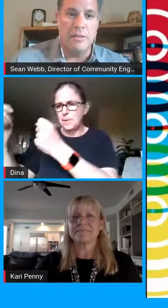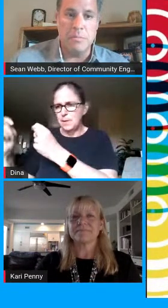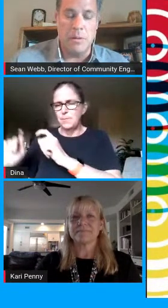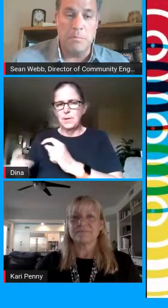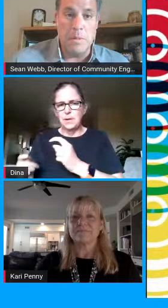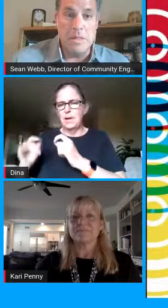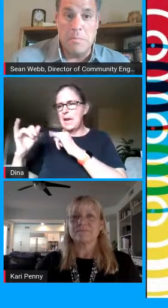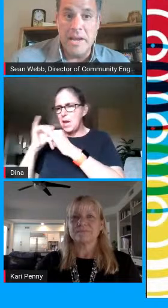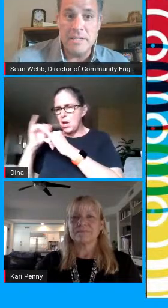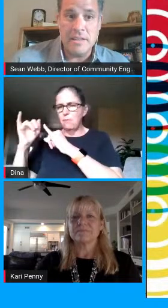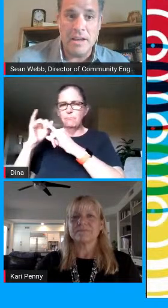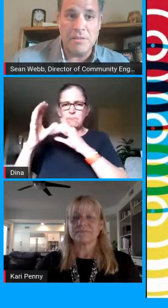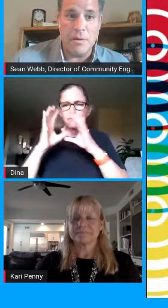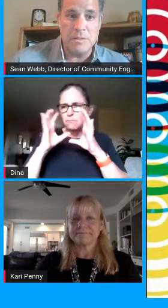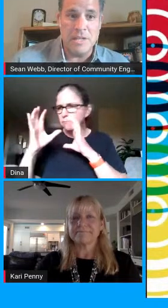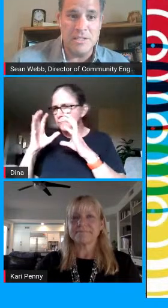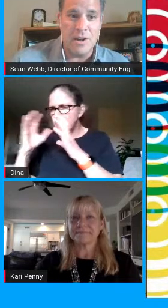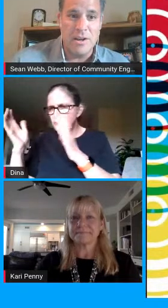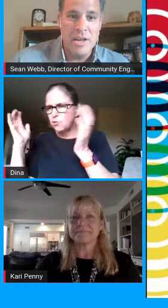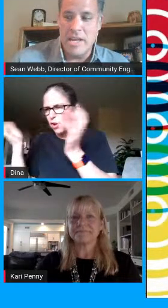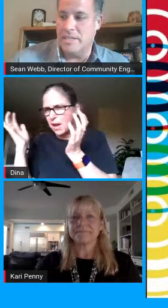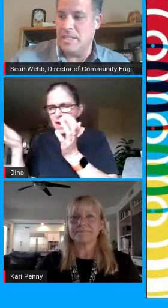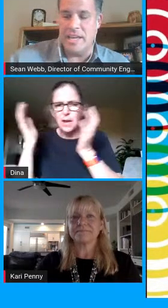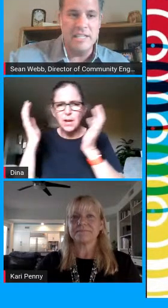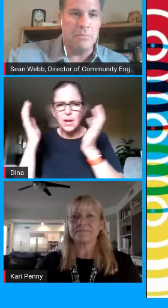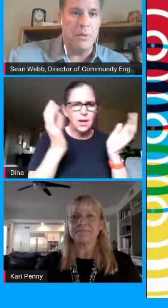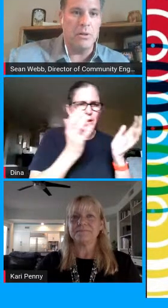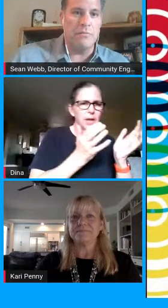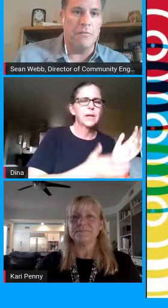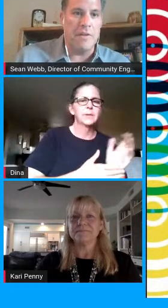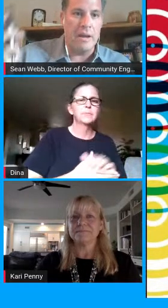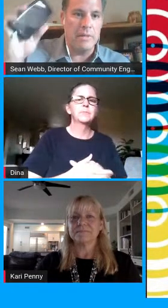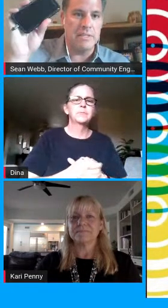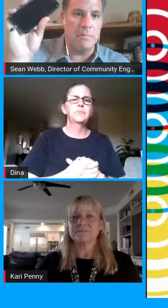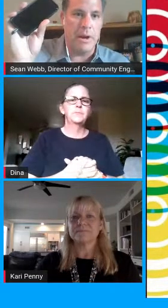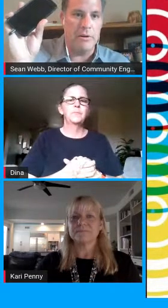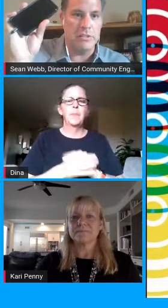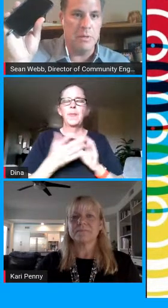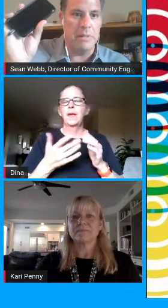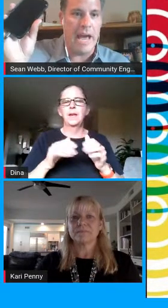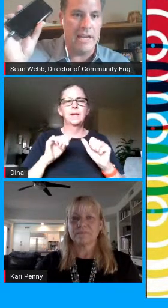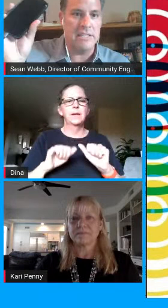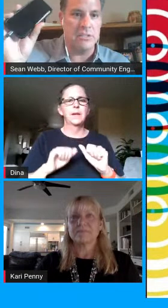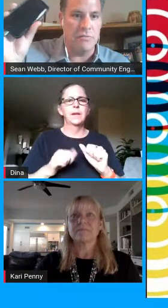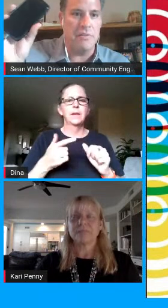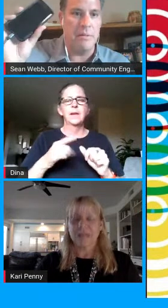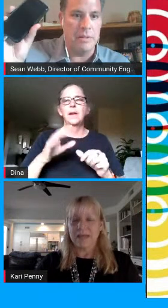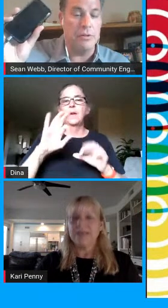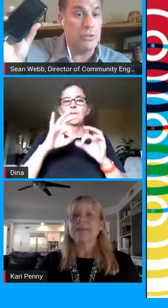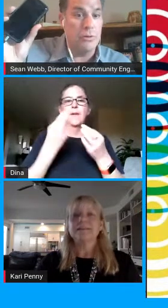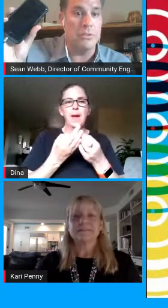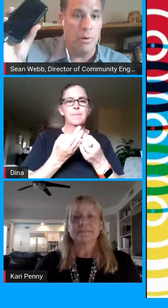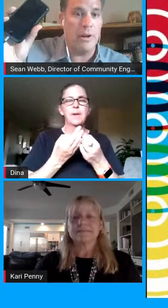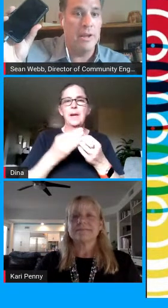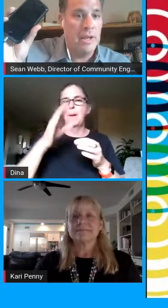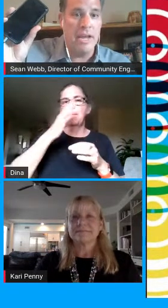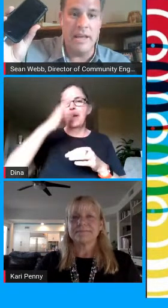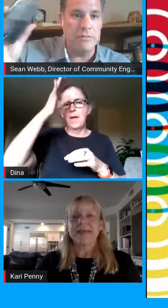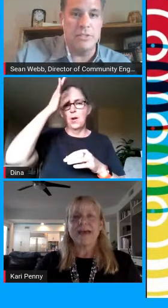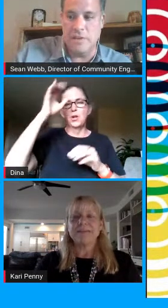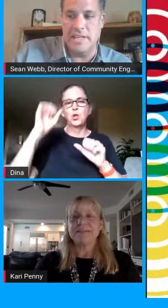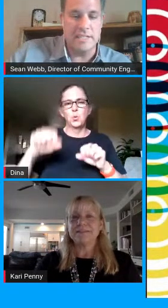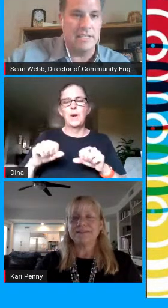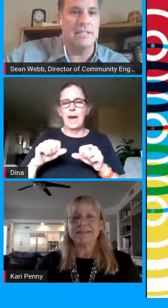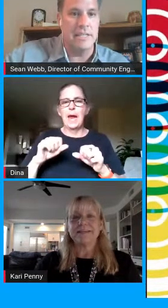and the the amazing thing i thought was seesaw is the ease ability for families and parents to be able to access their family their students work